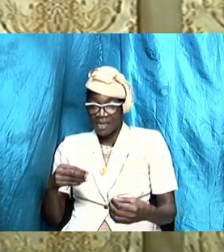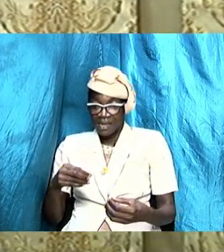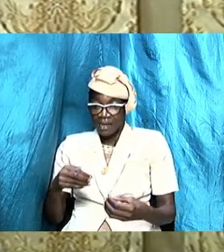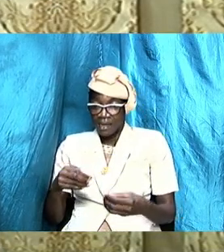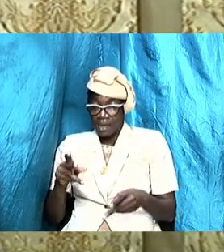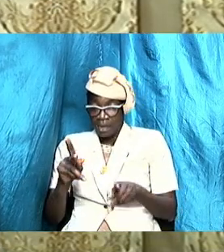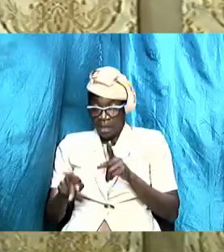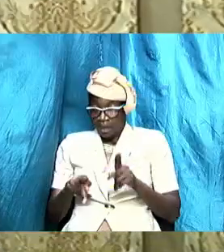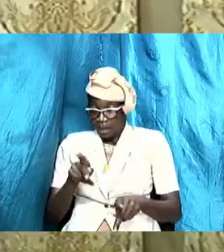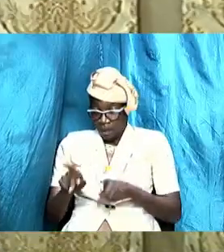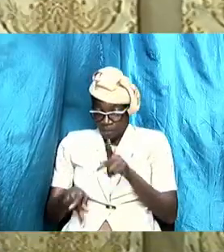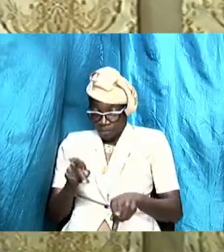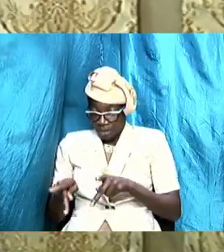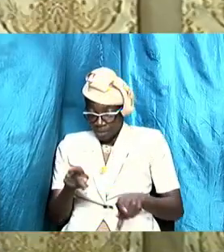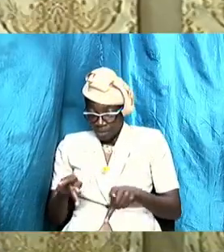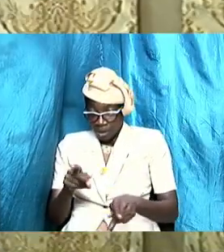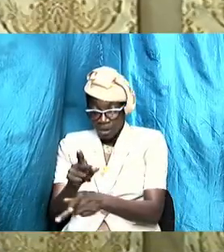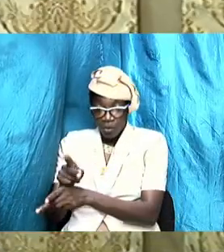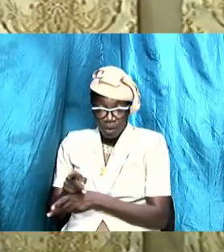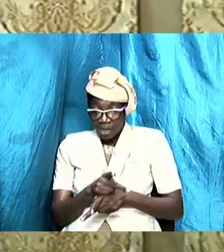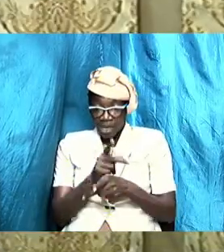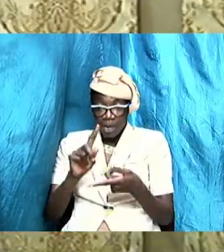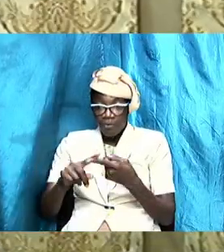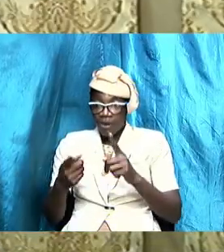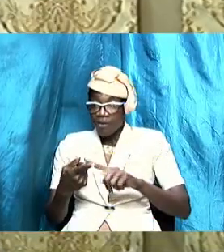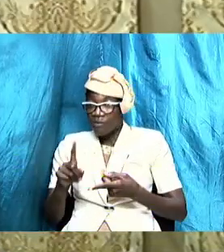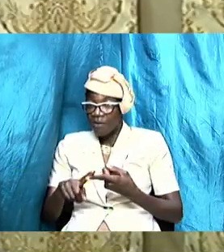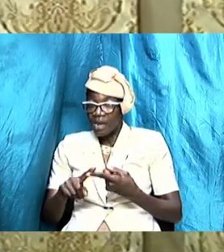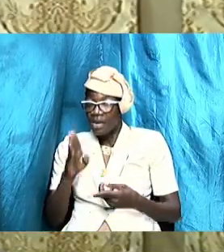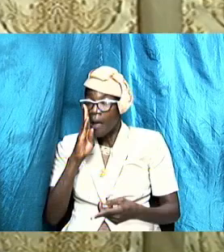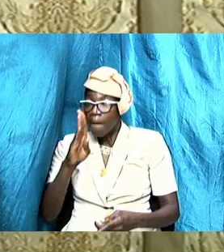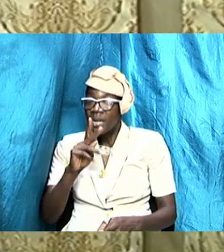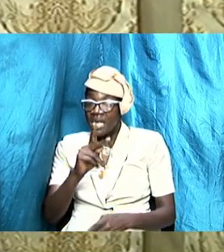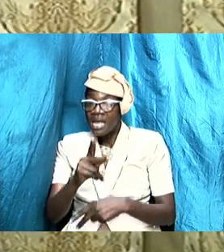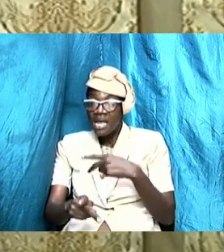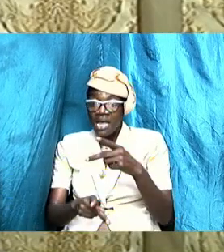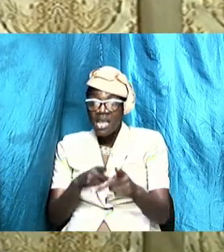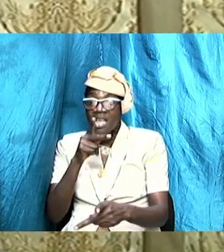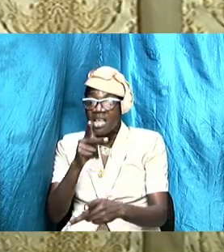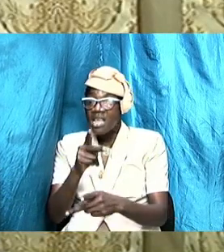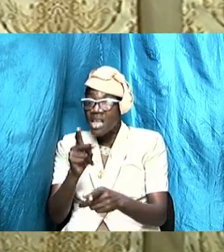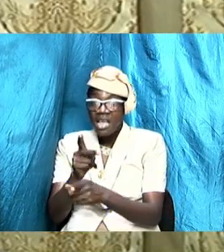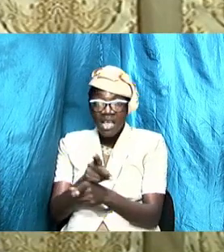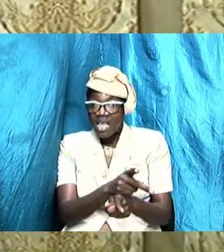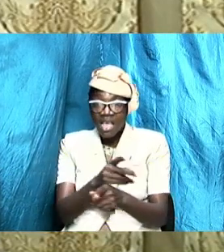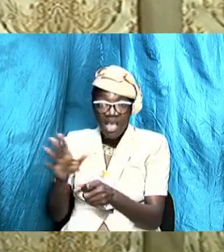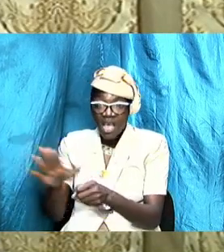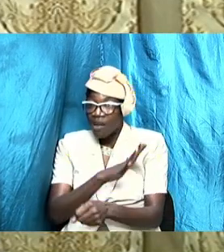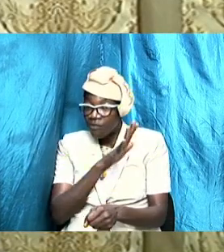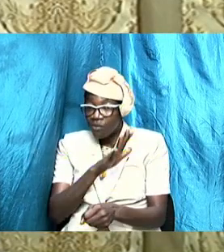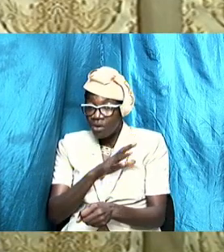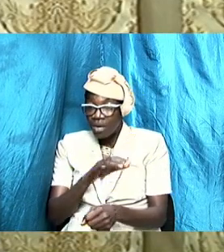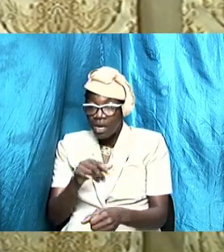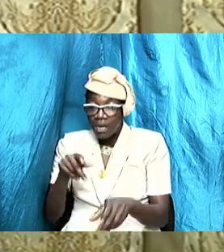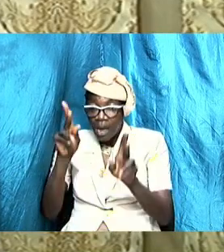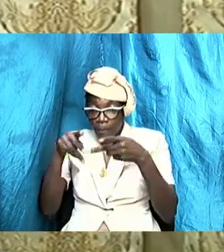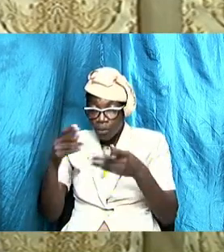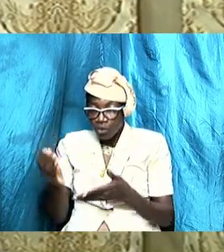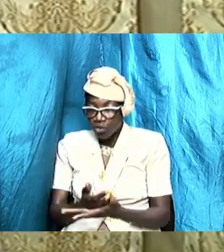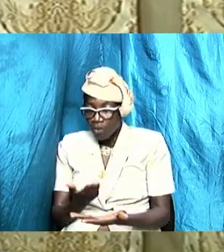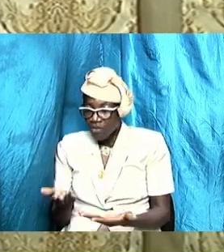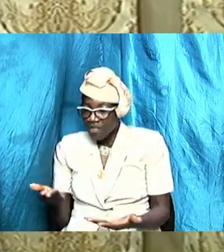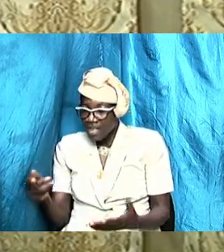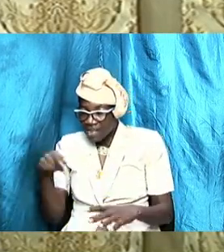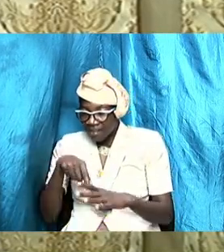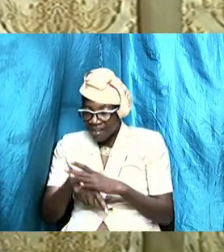we must be very careful because now they start to instill certain things inside of you and all of a sudden